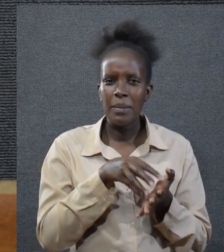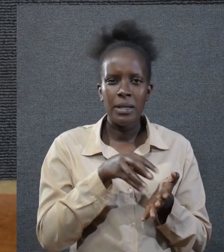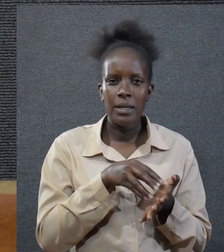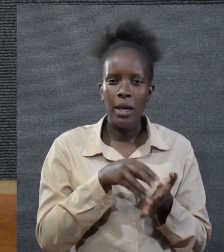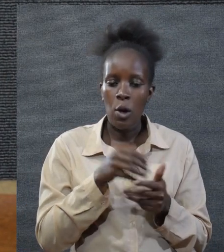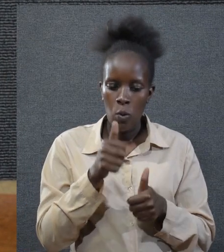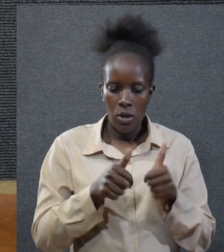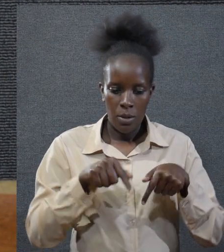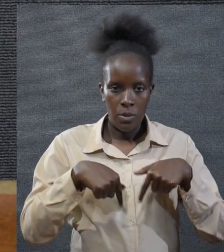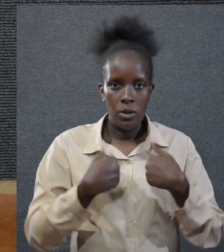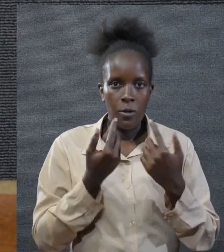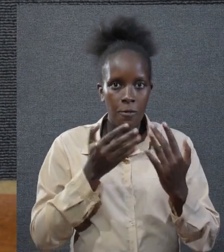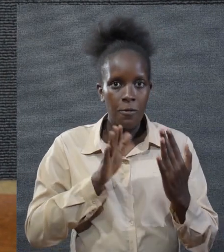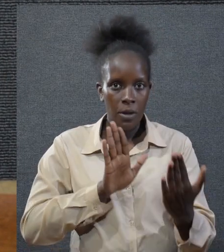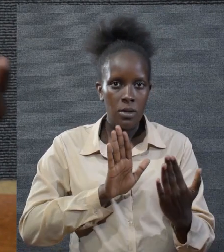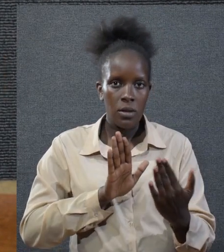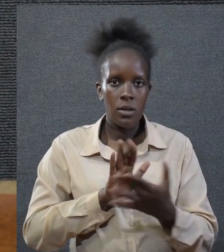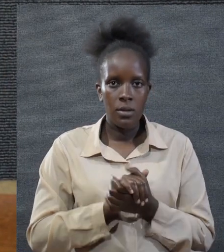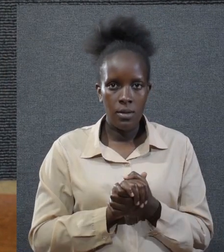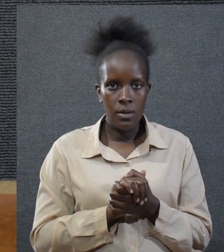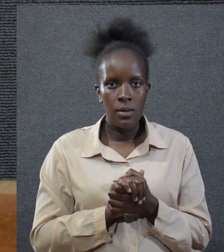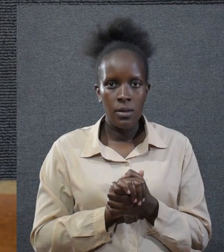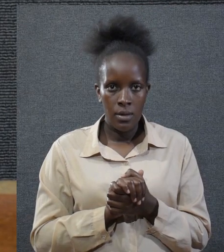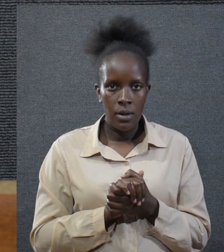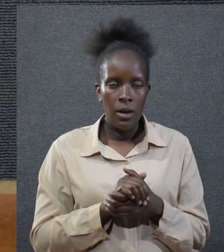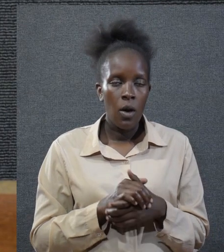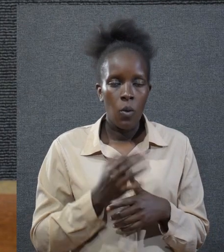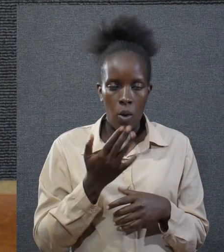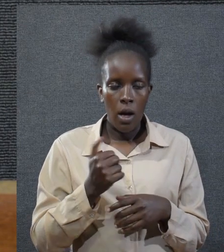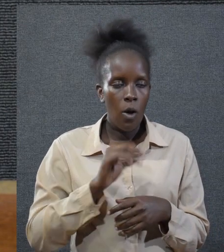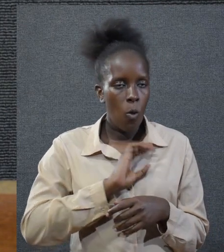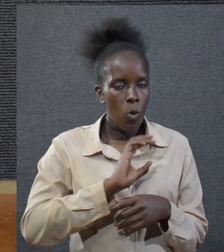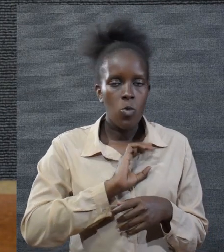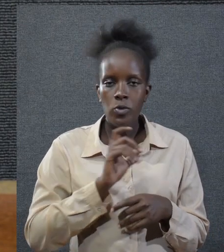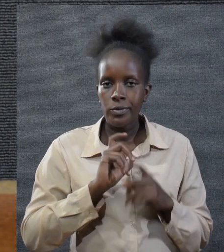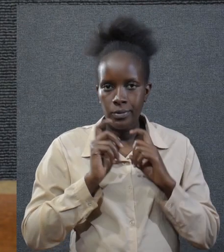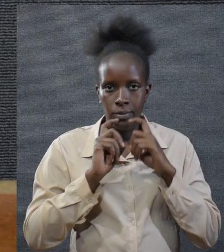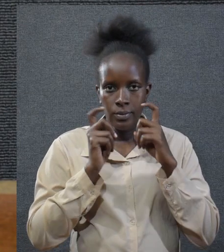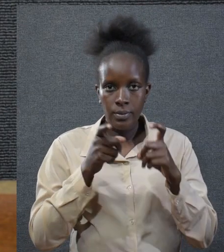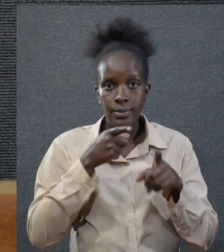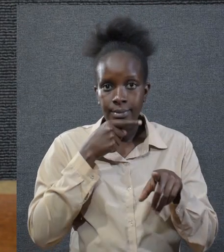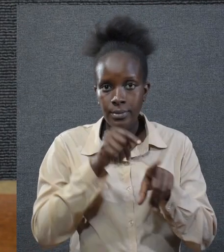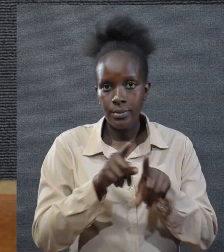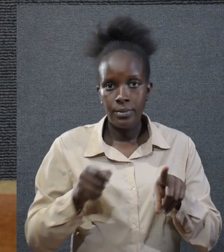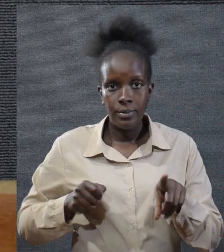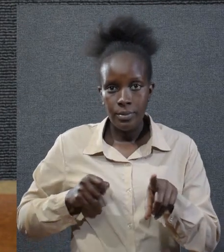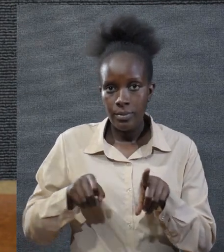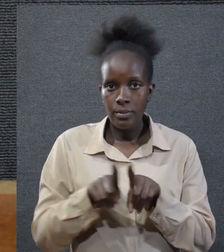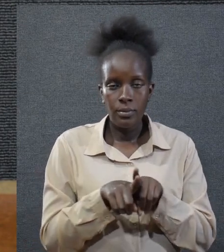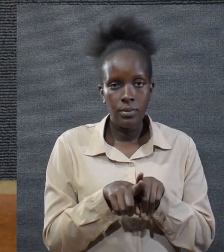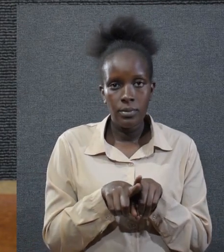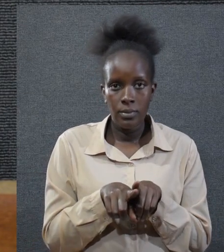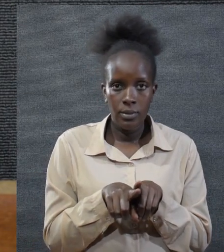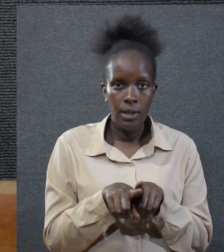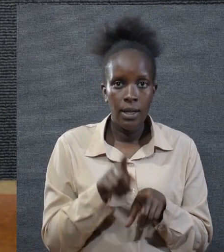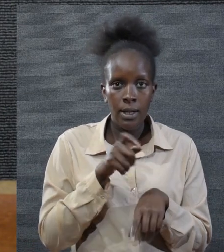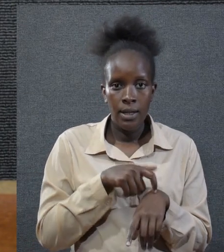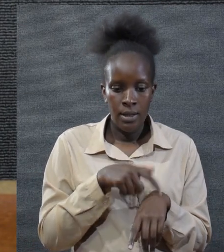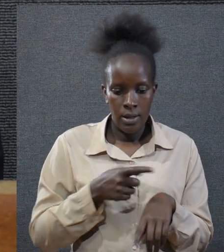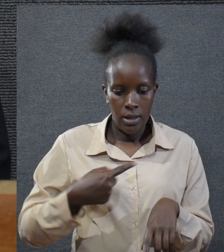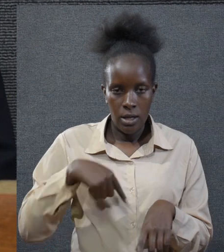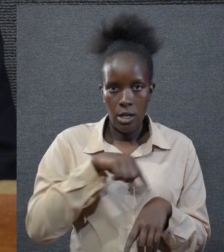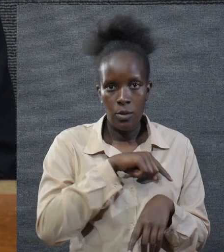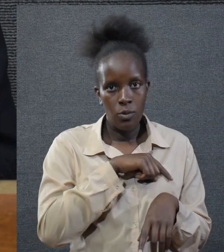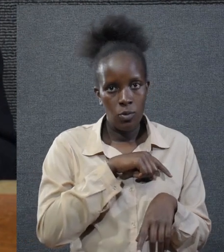circumstances he was facing while his own doing brothers and sisters